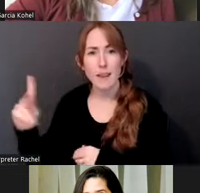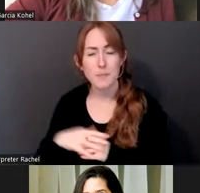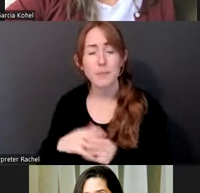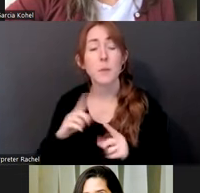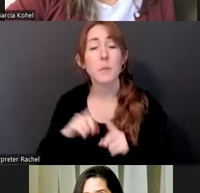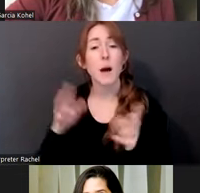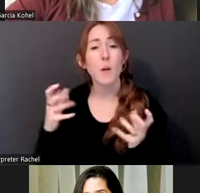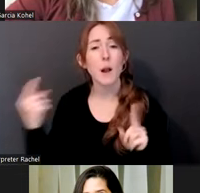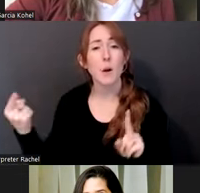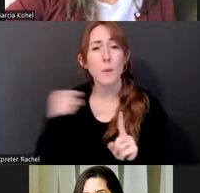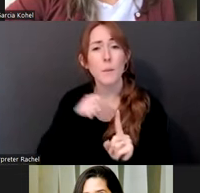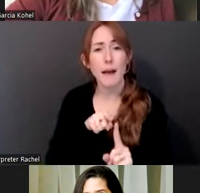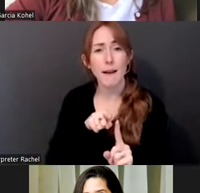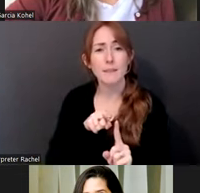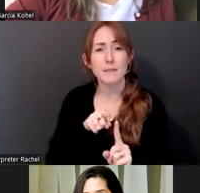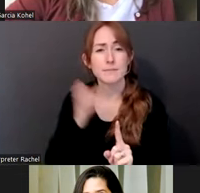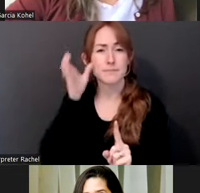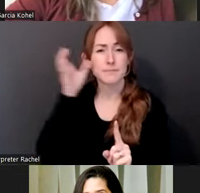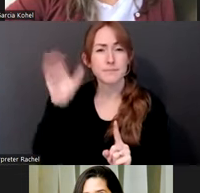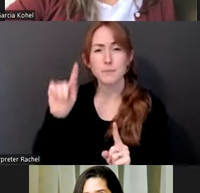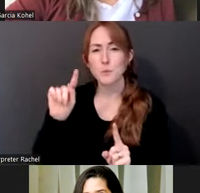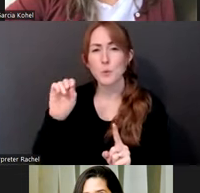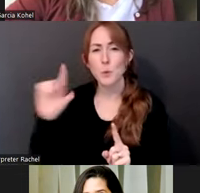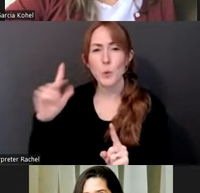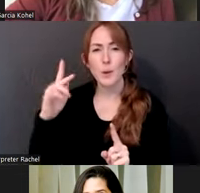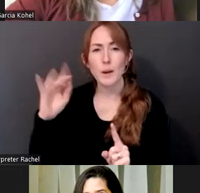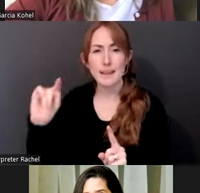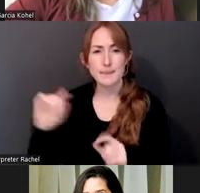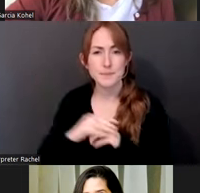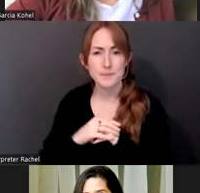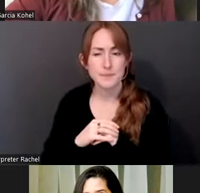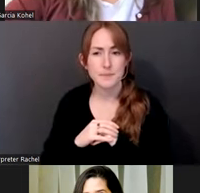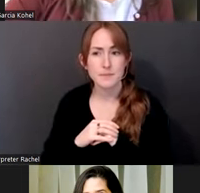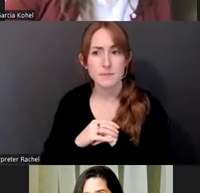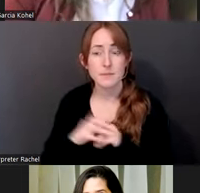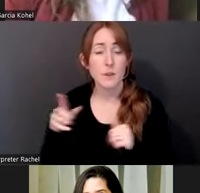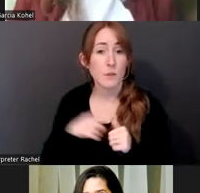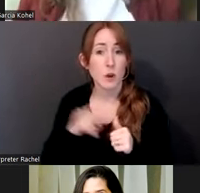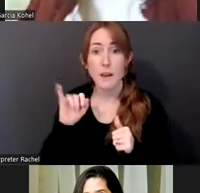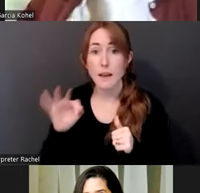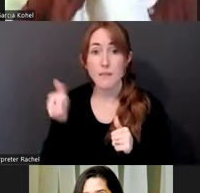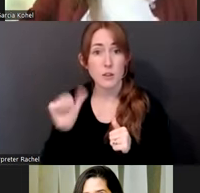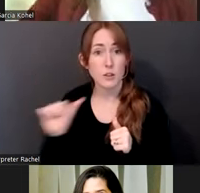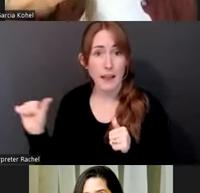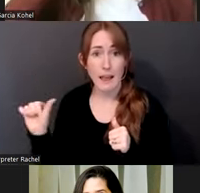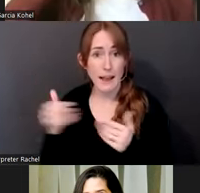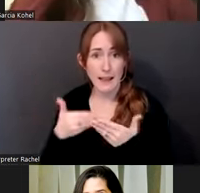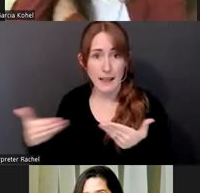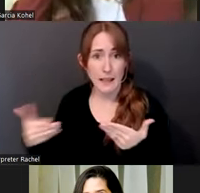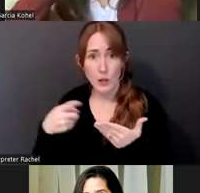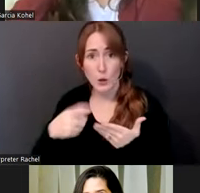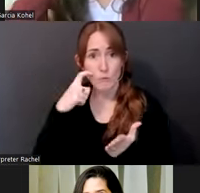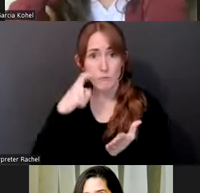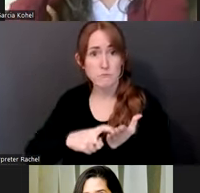is this idea of the toolkit. First off, if there's anything that you have seen inside of any projects that I have done or